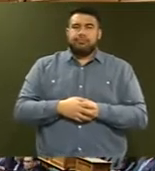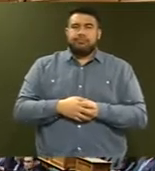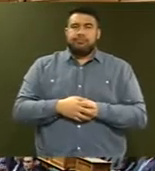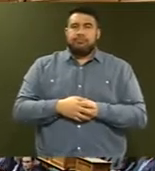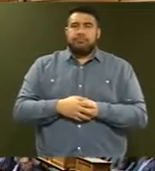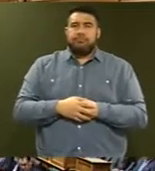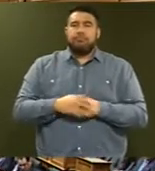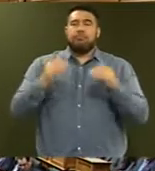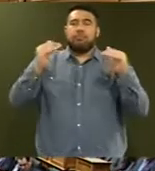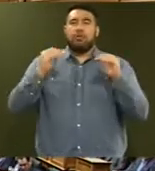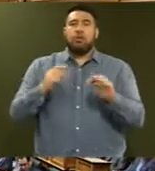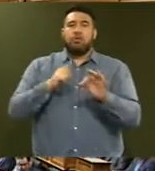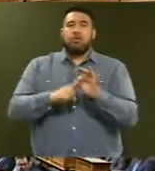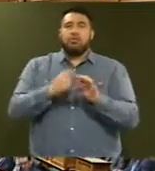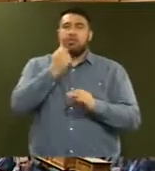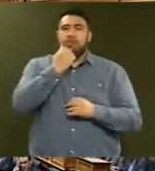Question number eight, Dr Liz Craig.